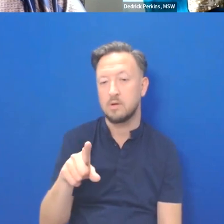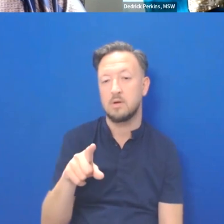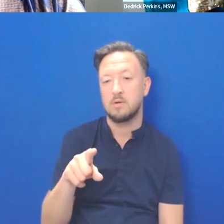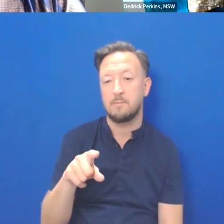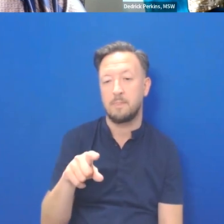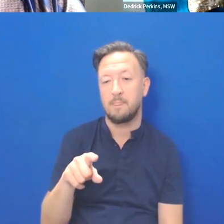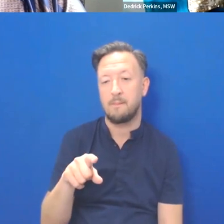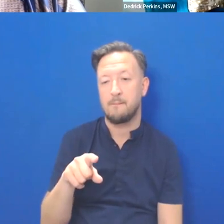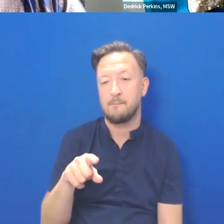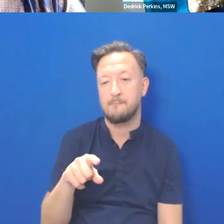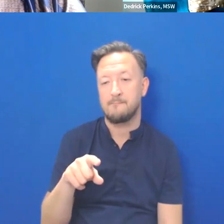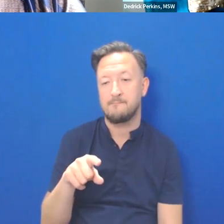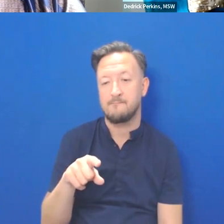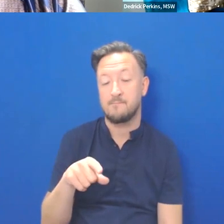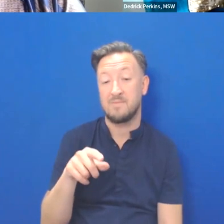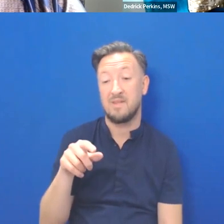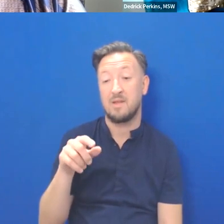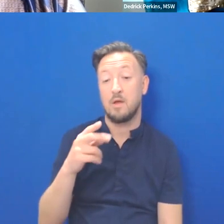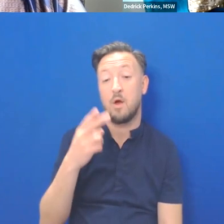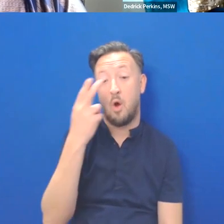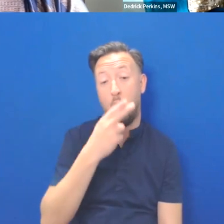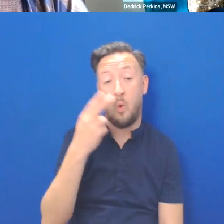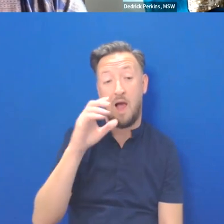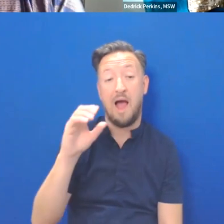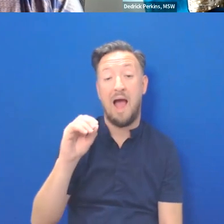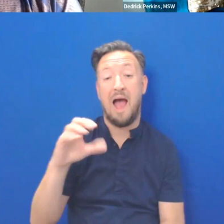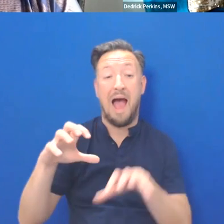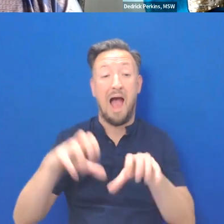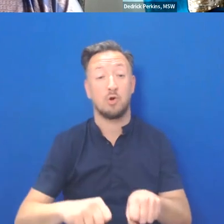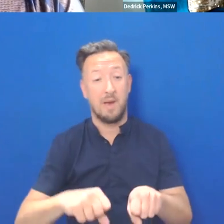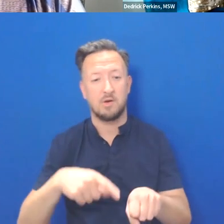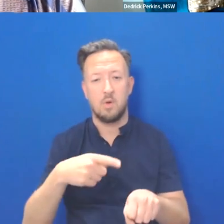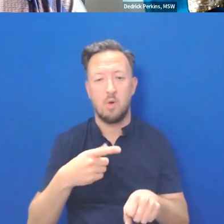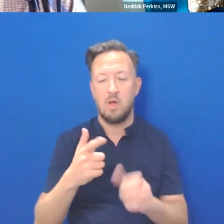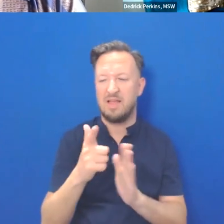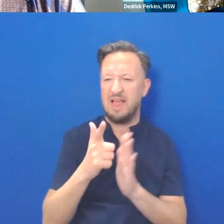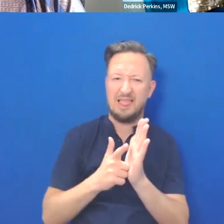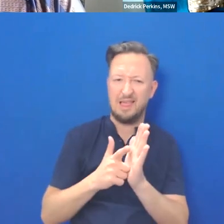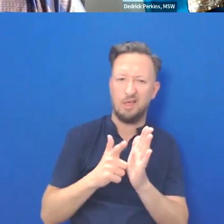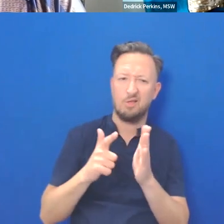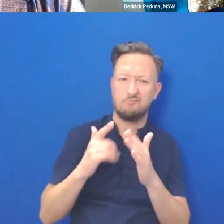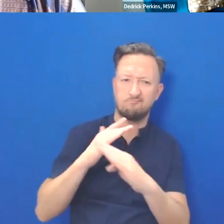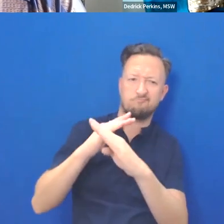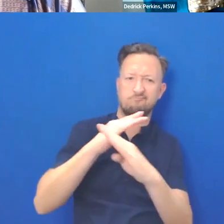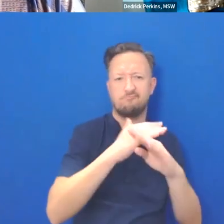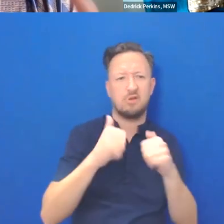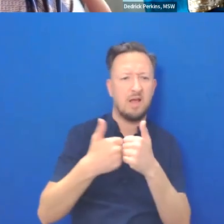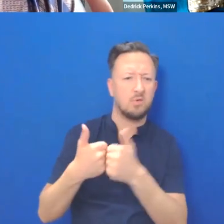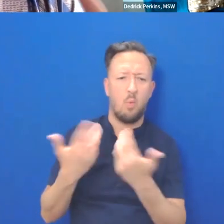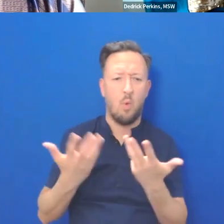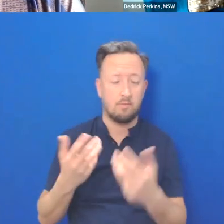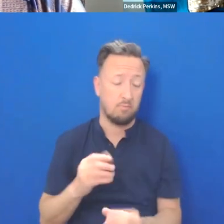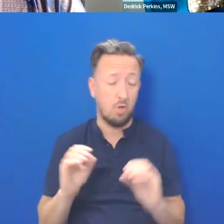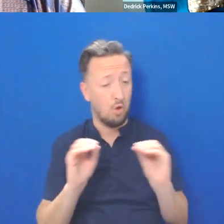state of legal challenges to the occupation of Hawaii? There are no legal challenges. Because